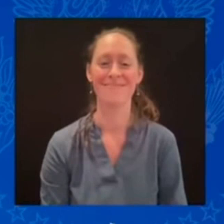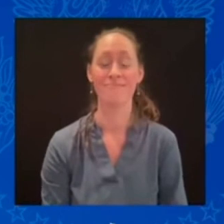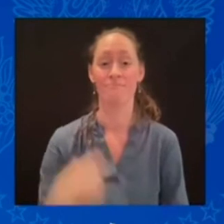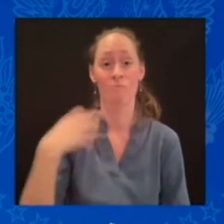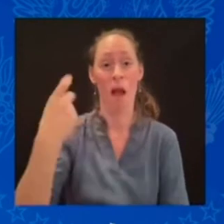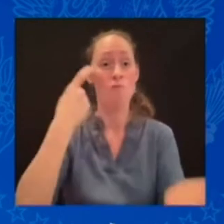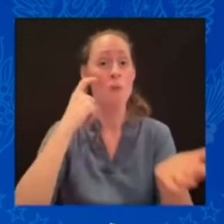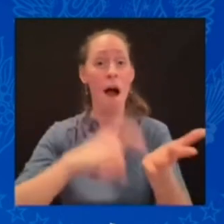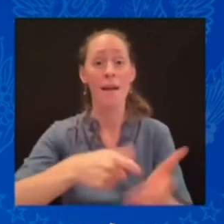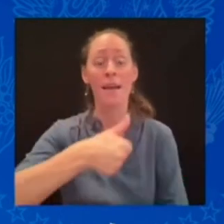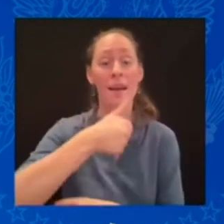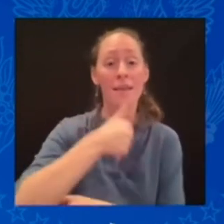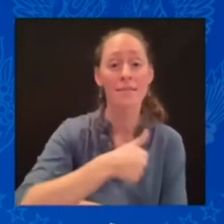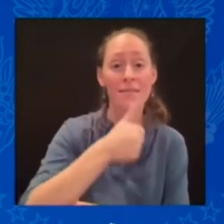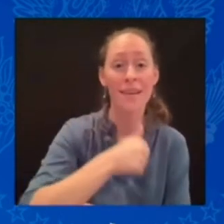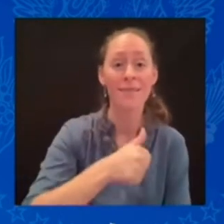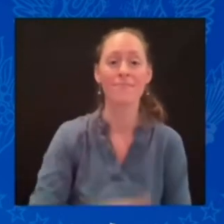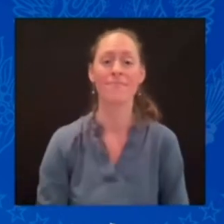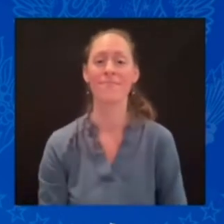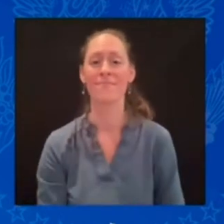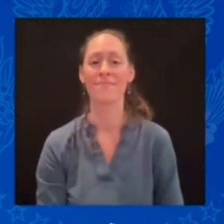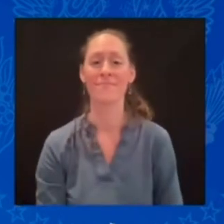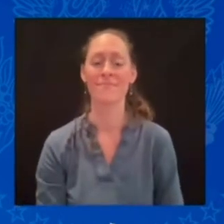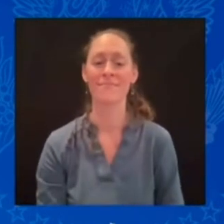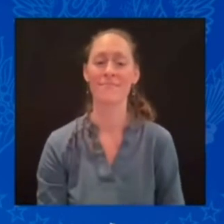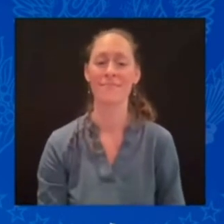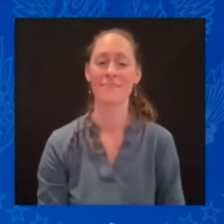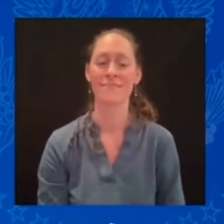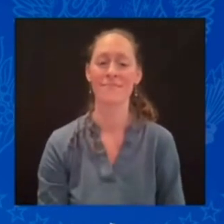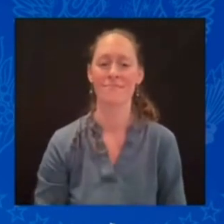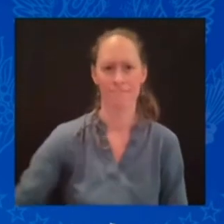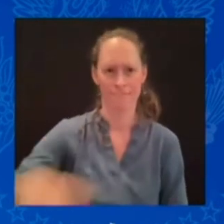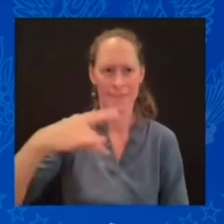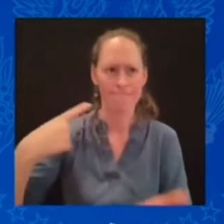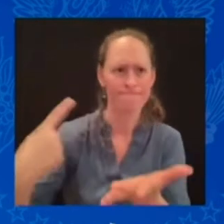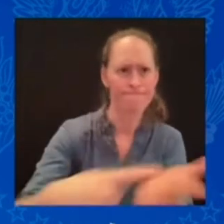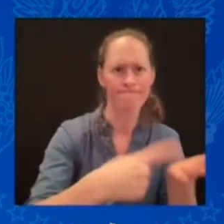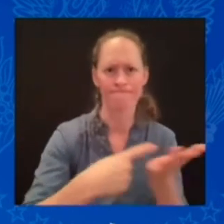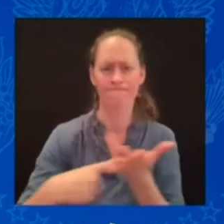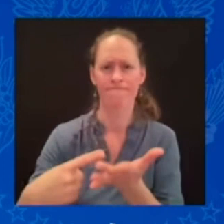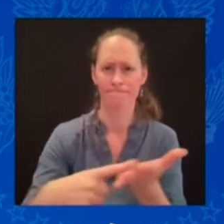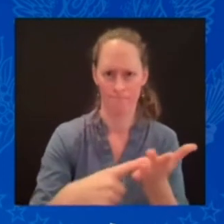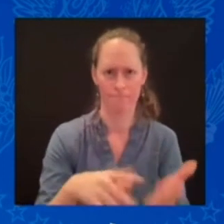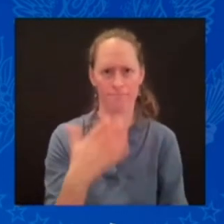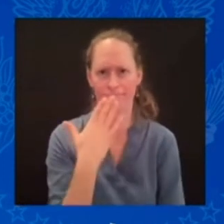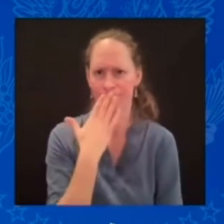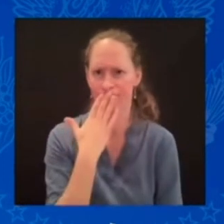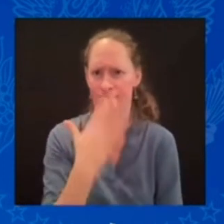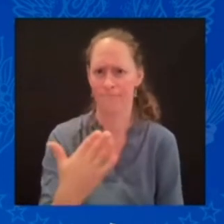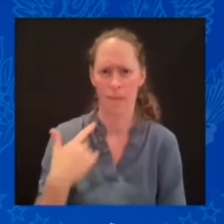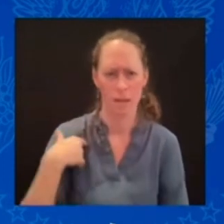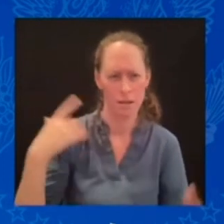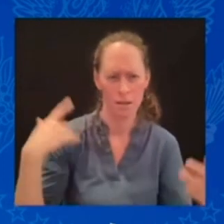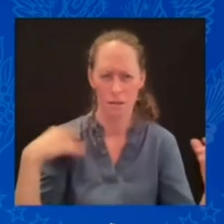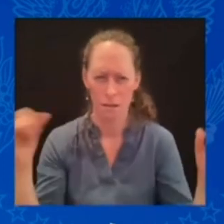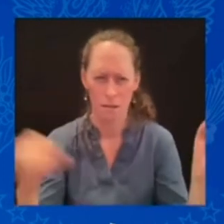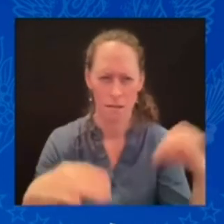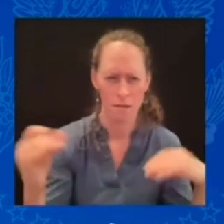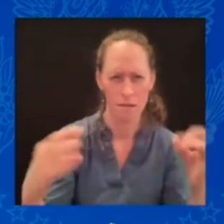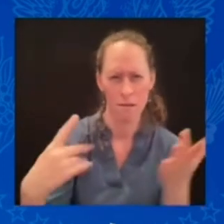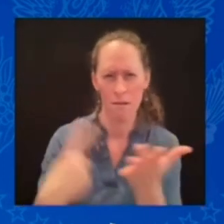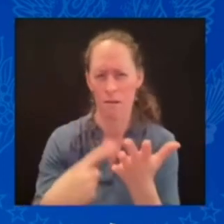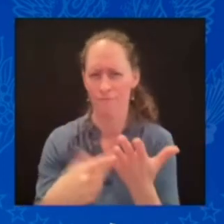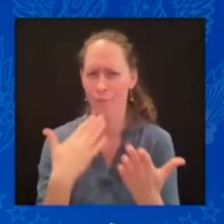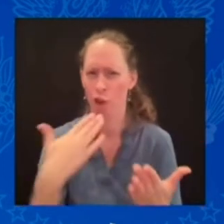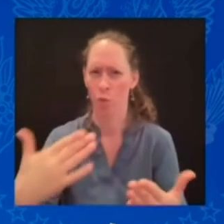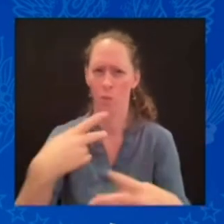want to say, I think we've had a very productive summit. We discussed, Mr. President, where we stand at an inflection